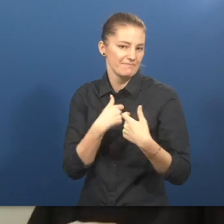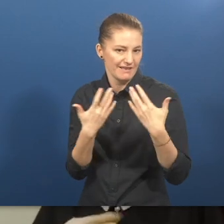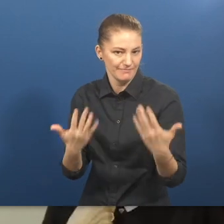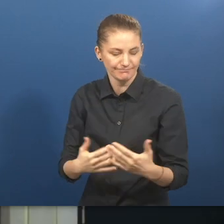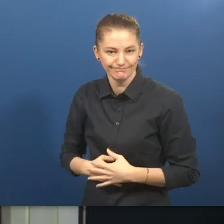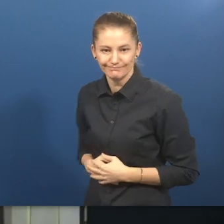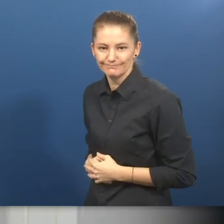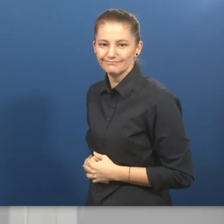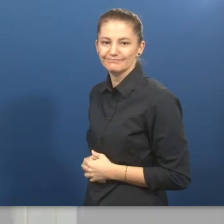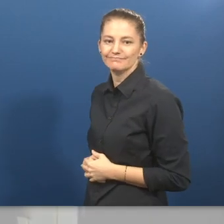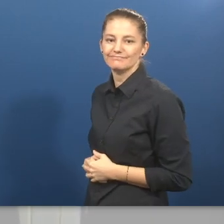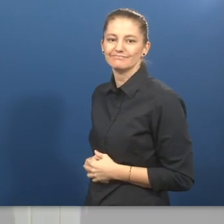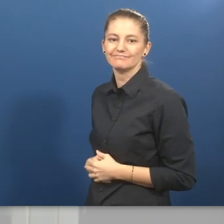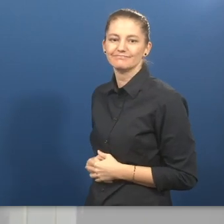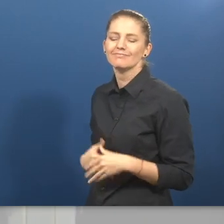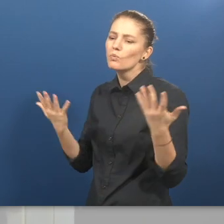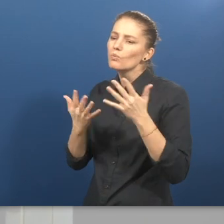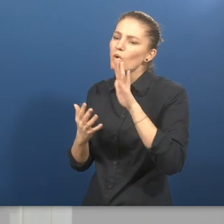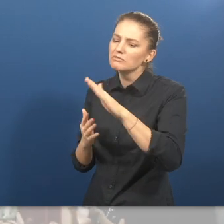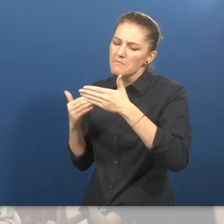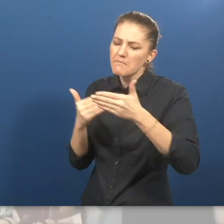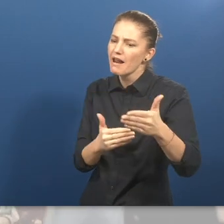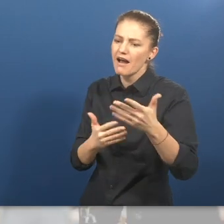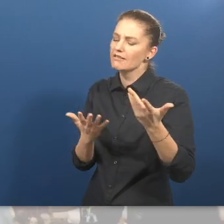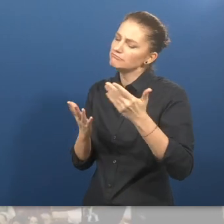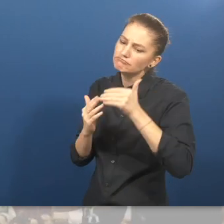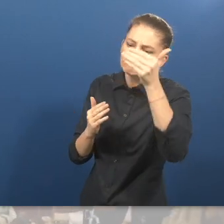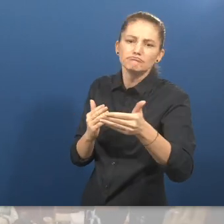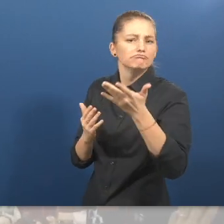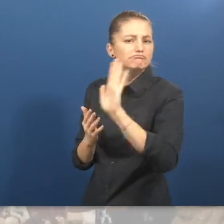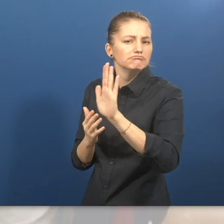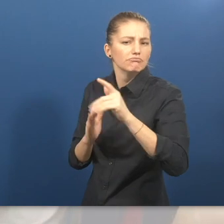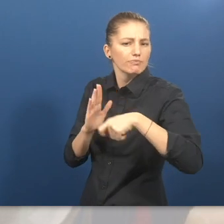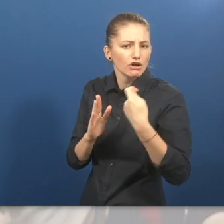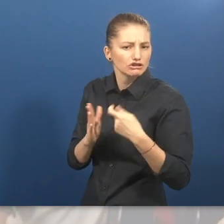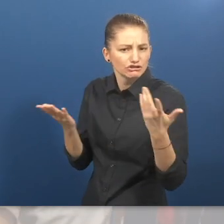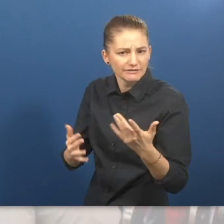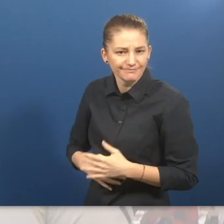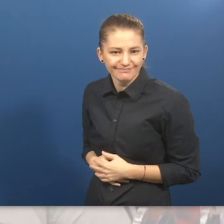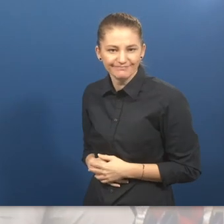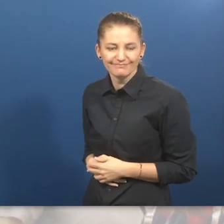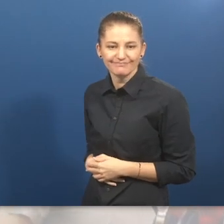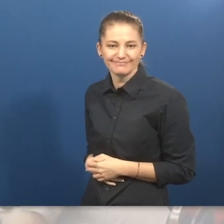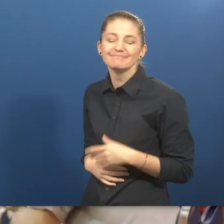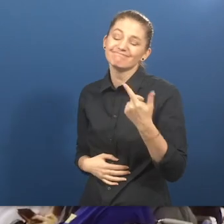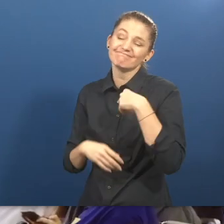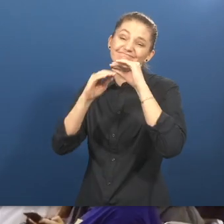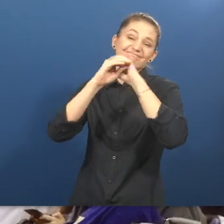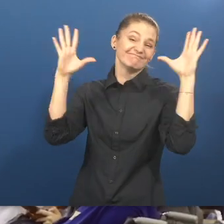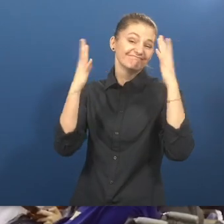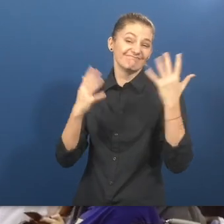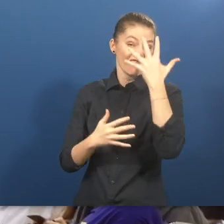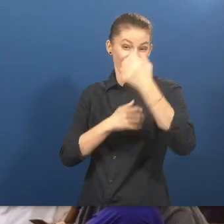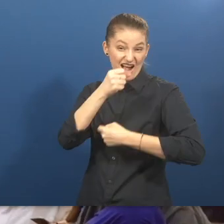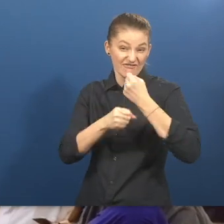what is next for jamba people sitting in a lecture room our dreams